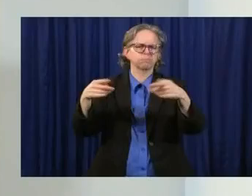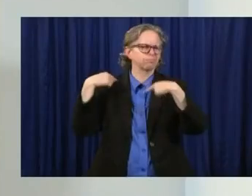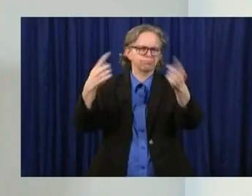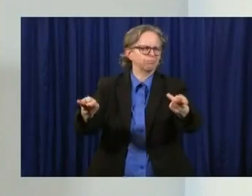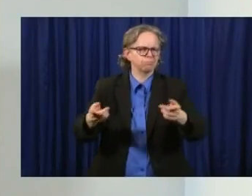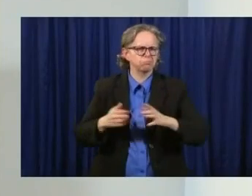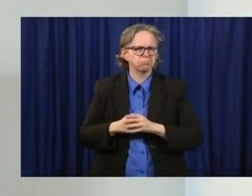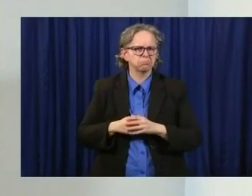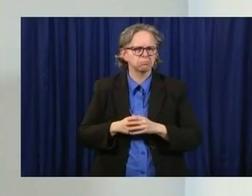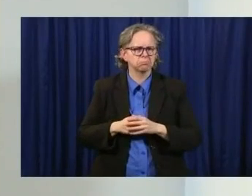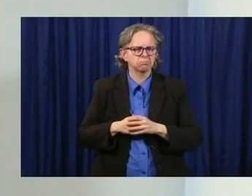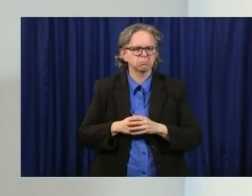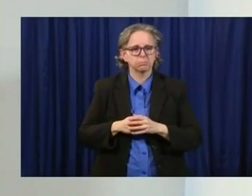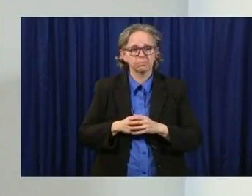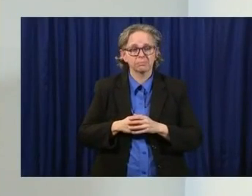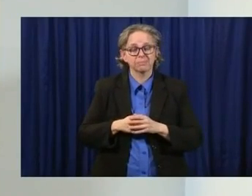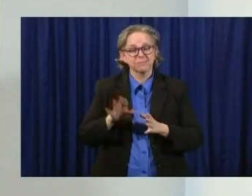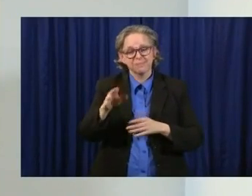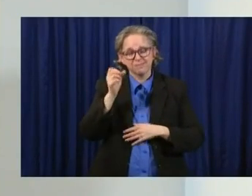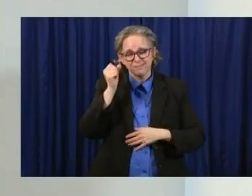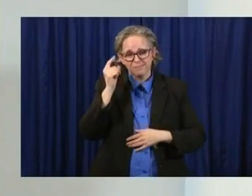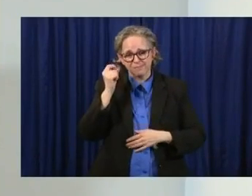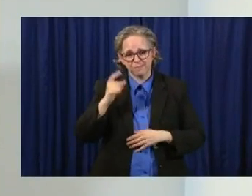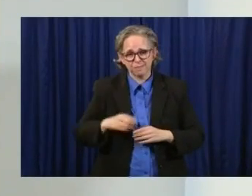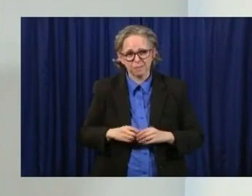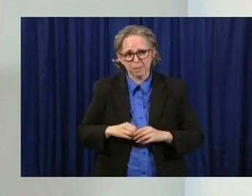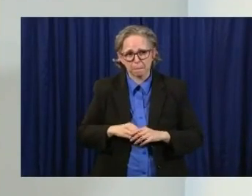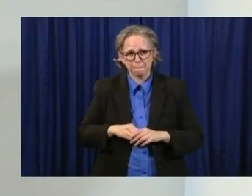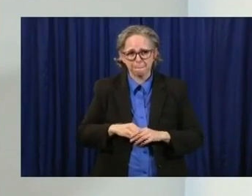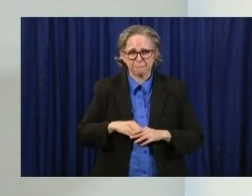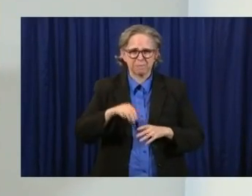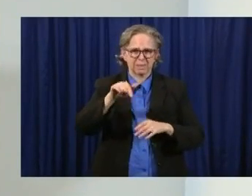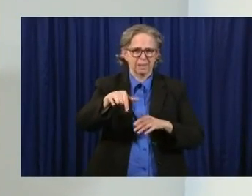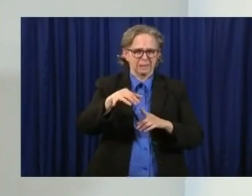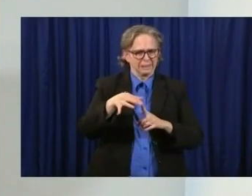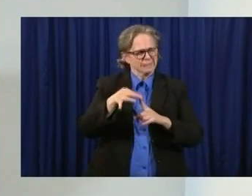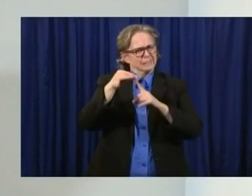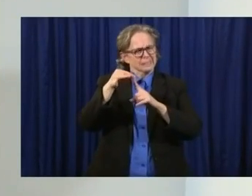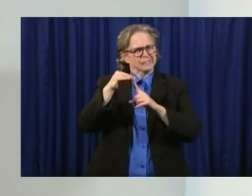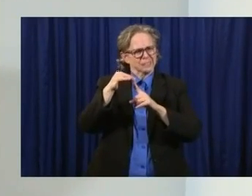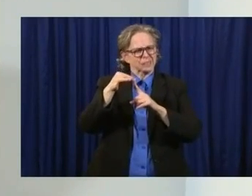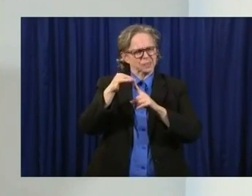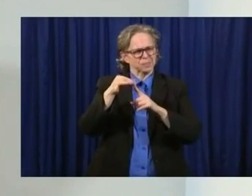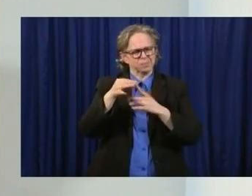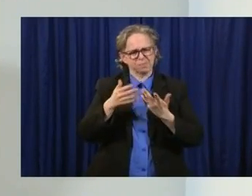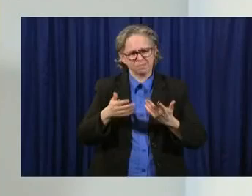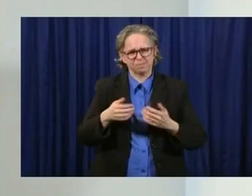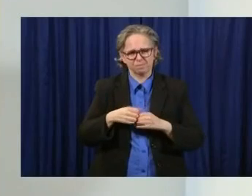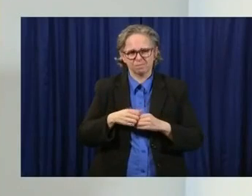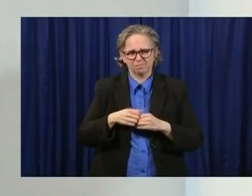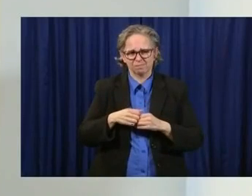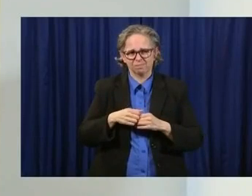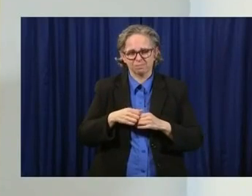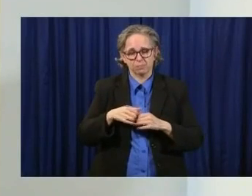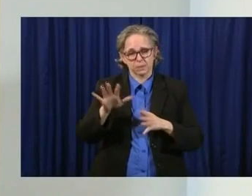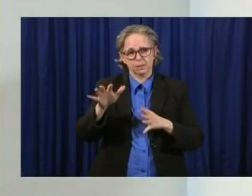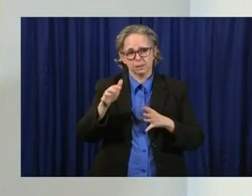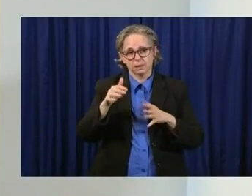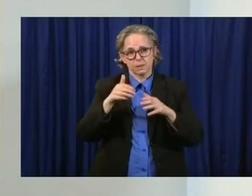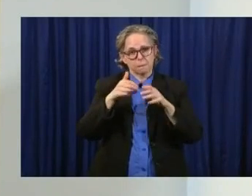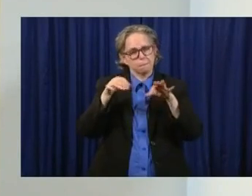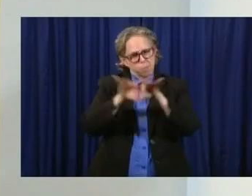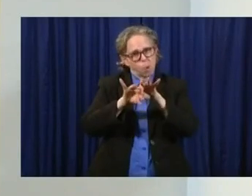in this particular situation, it's now everything else gets guided by the social distancing